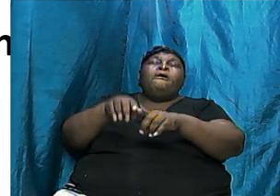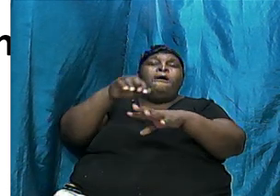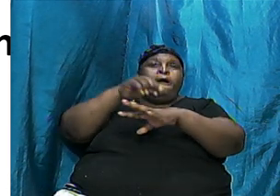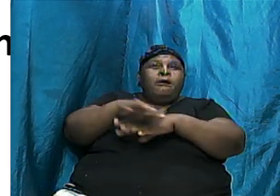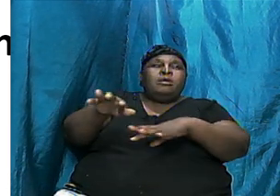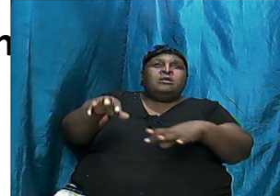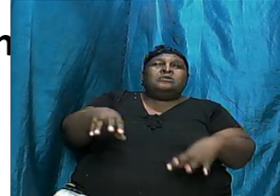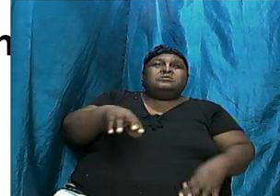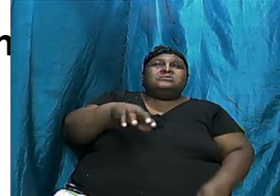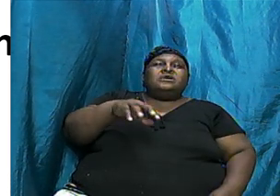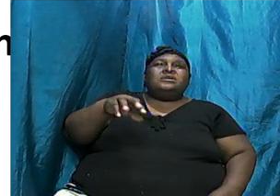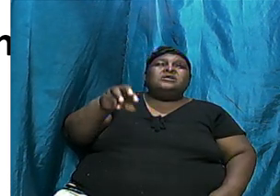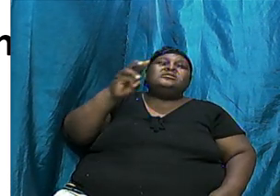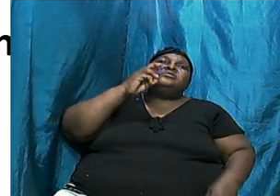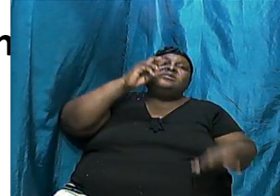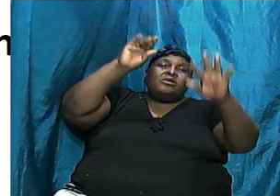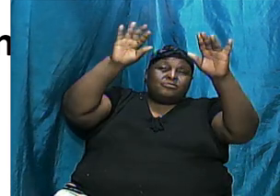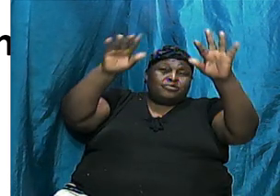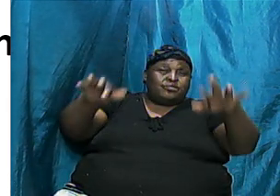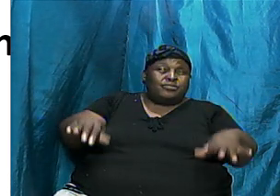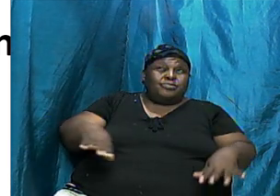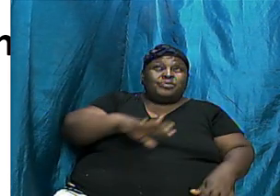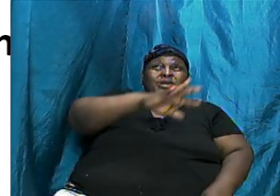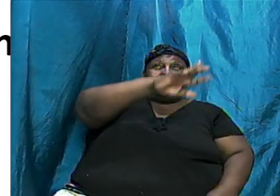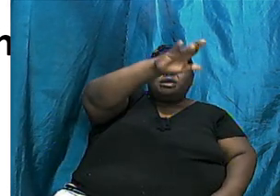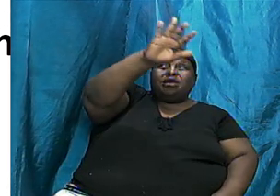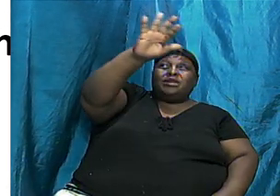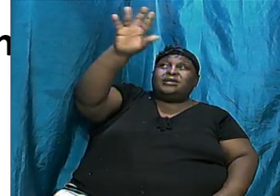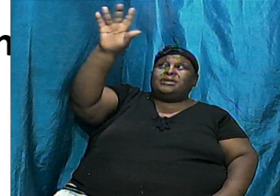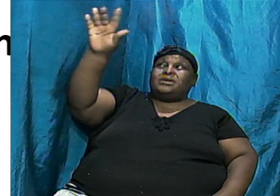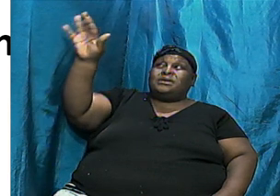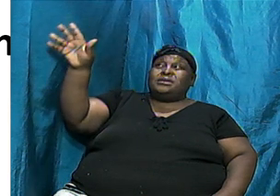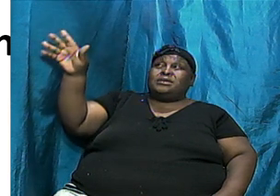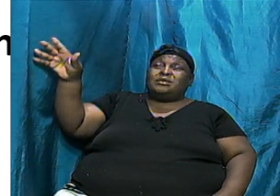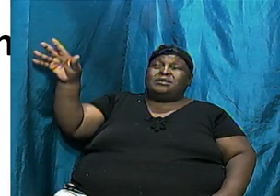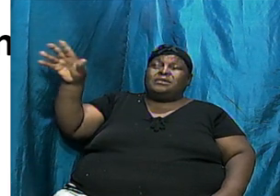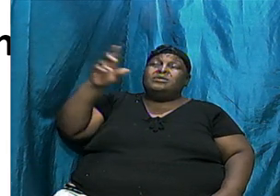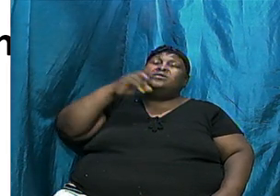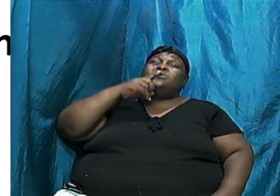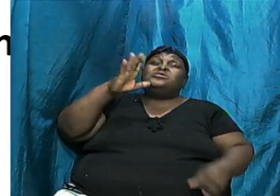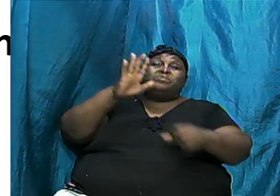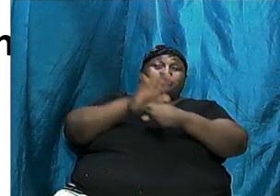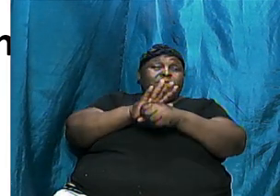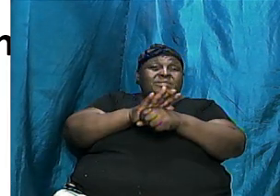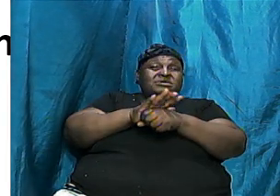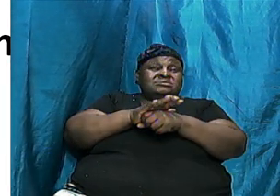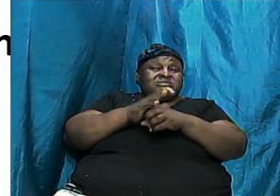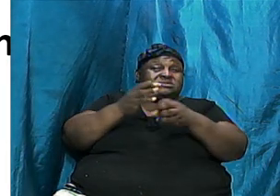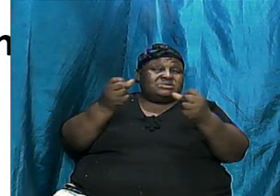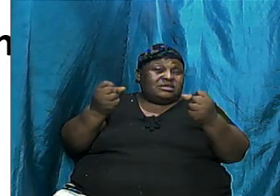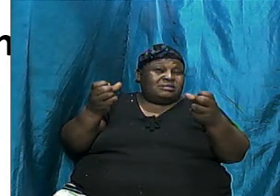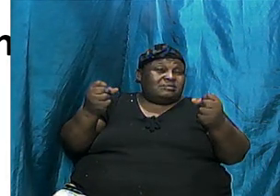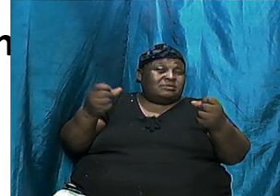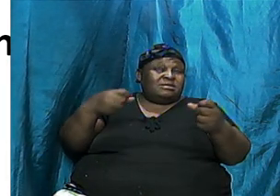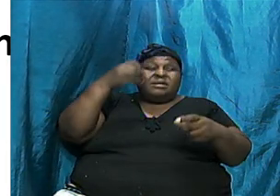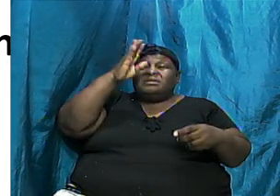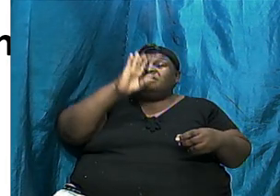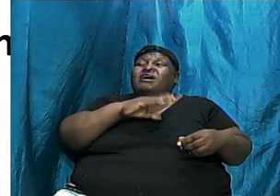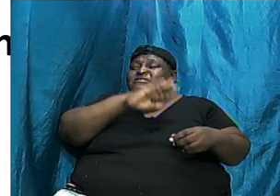The rainbow. The was the covenant sign that God would never